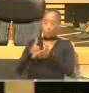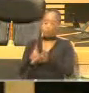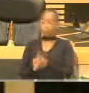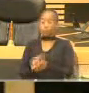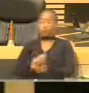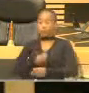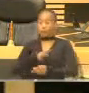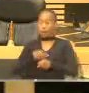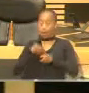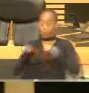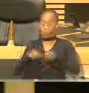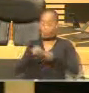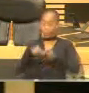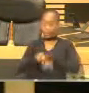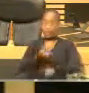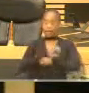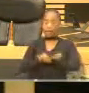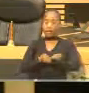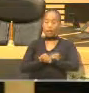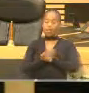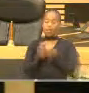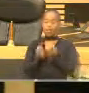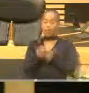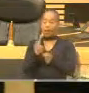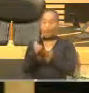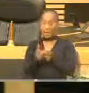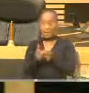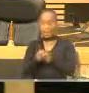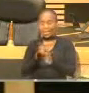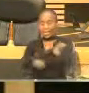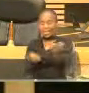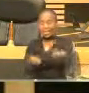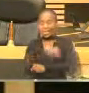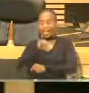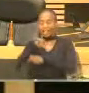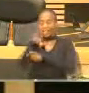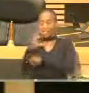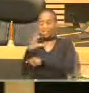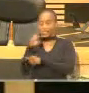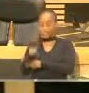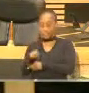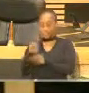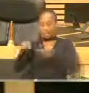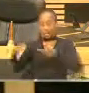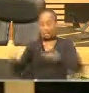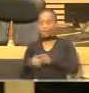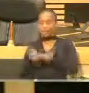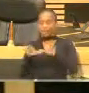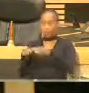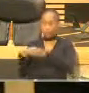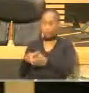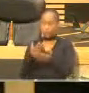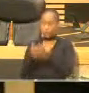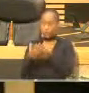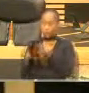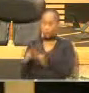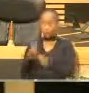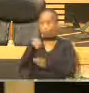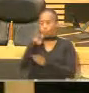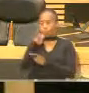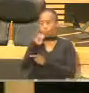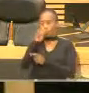in the renewable energy, ICT and informality sector to refine the patent, prototype, market, and